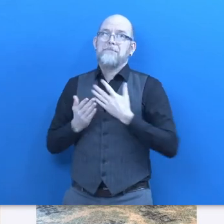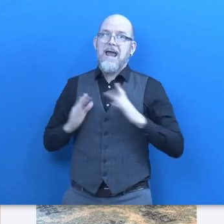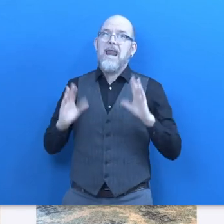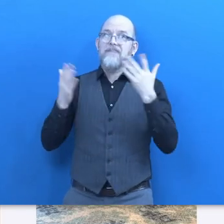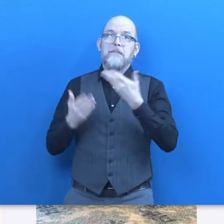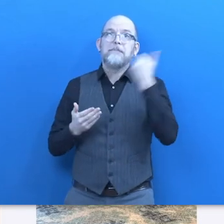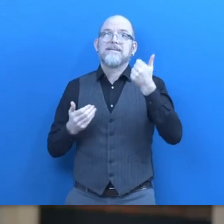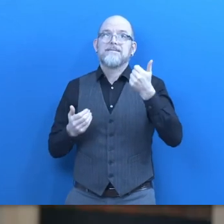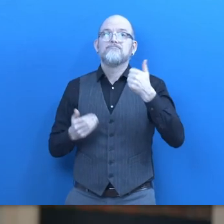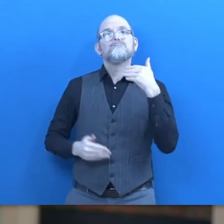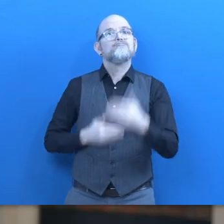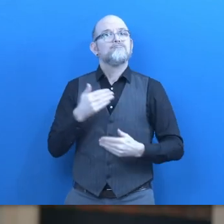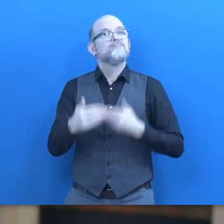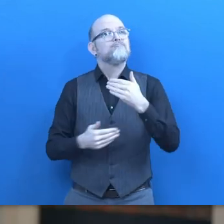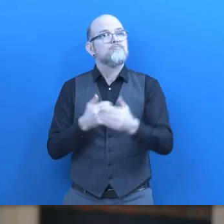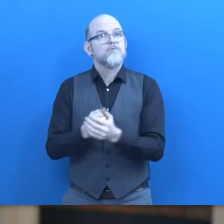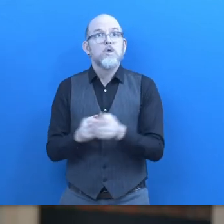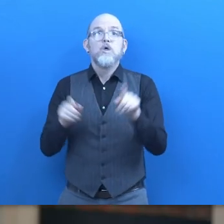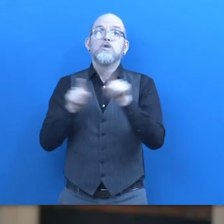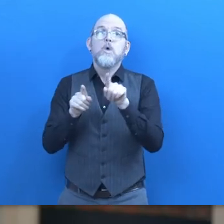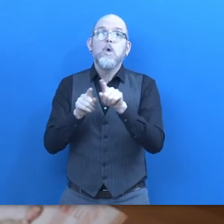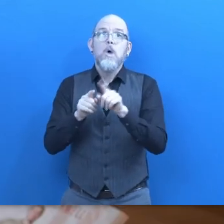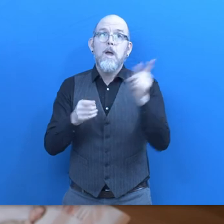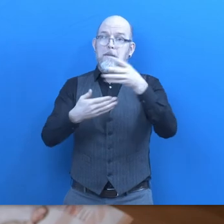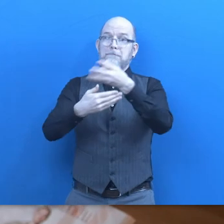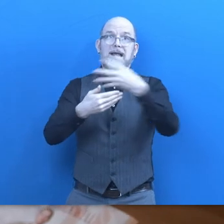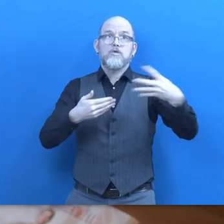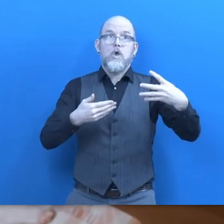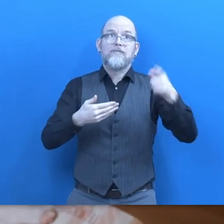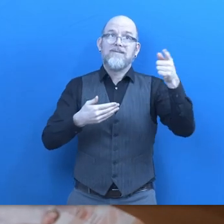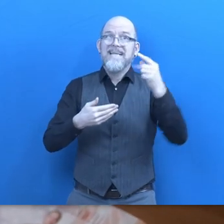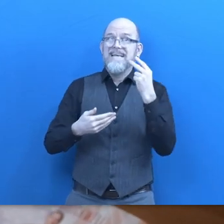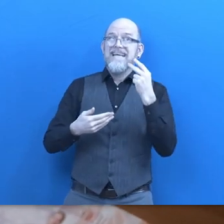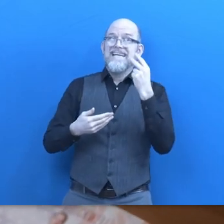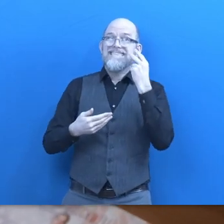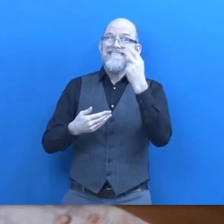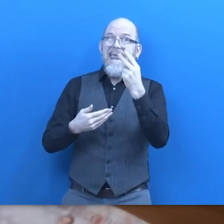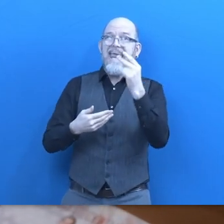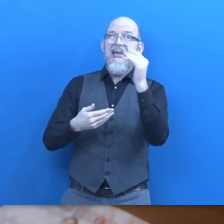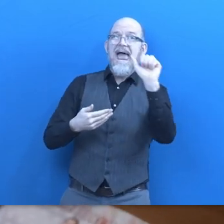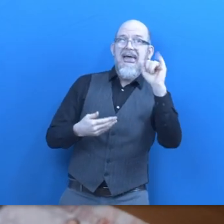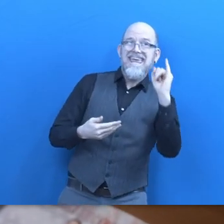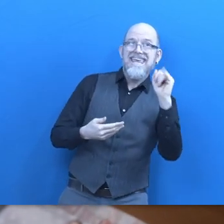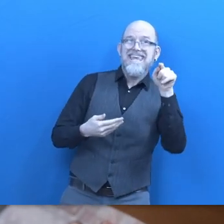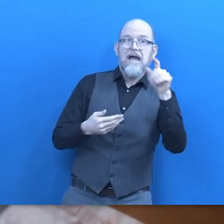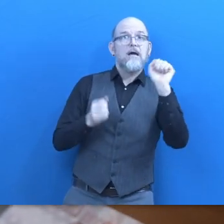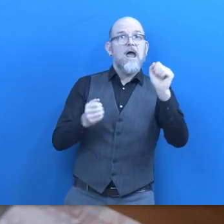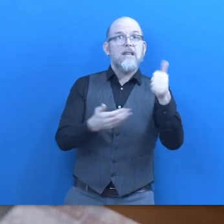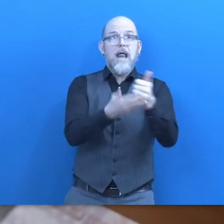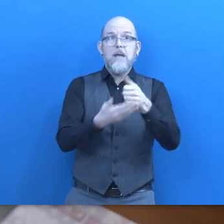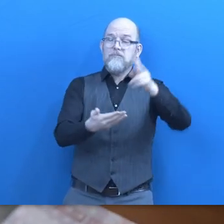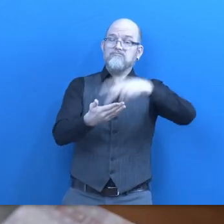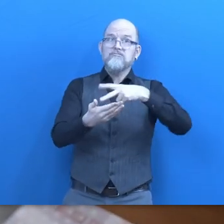lying on the rug the Microsoft Seeing AI app enables me to read magazine articles sit down with a great book